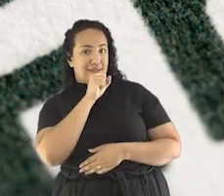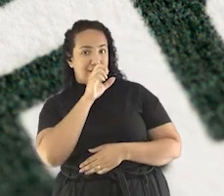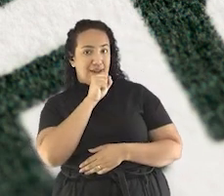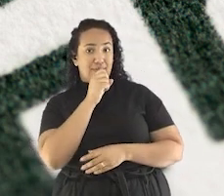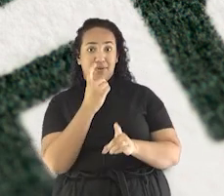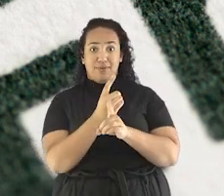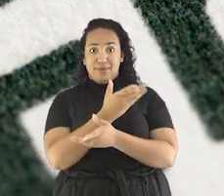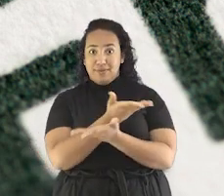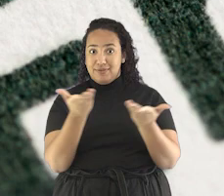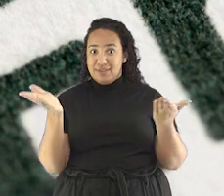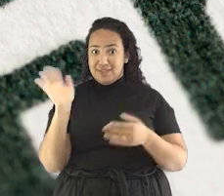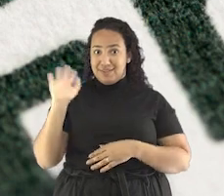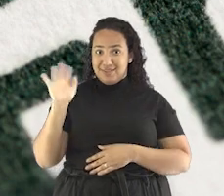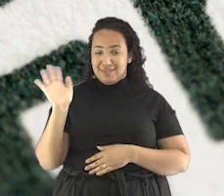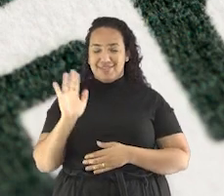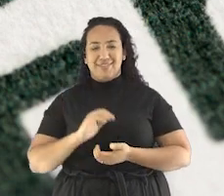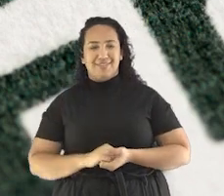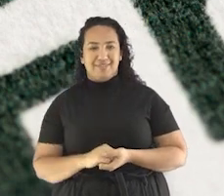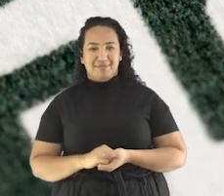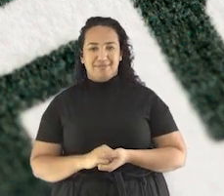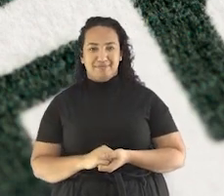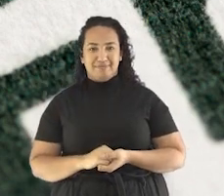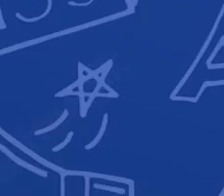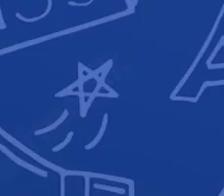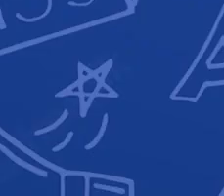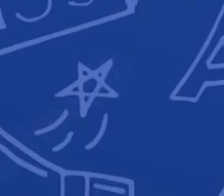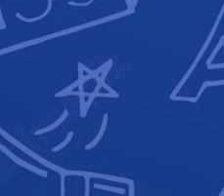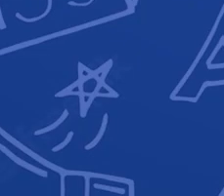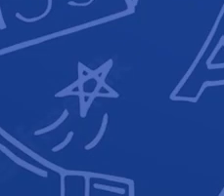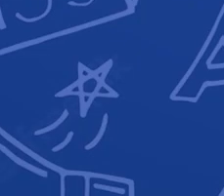Saturdays. I'll you there! Bye bye!